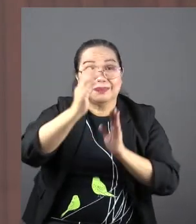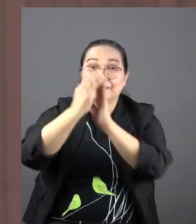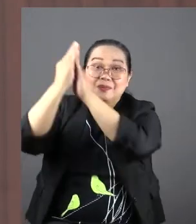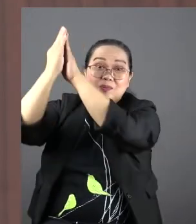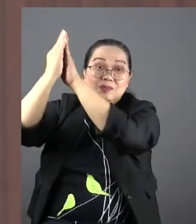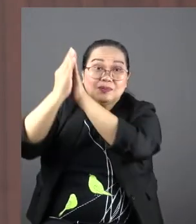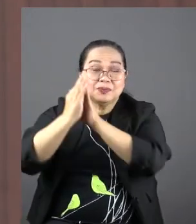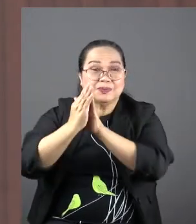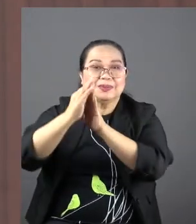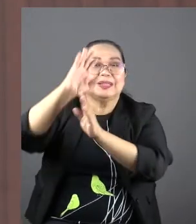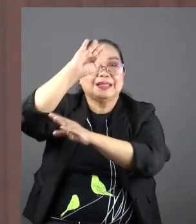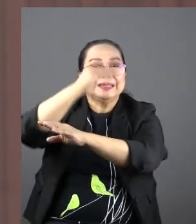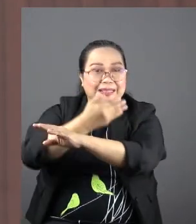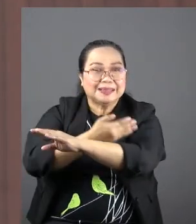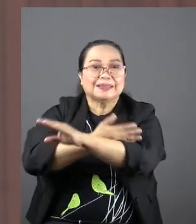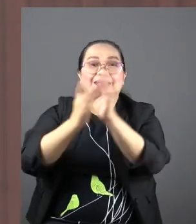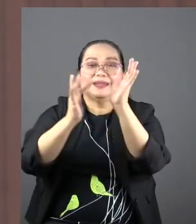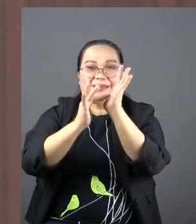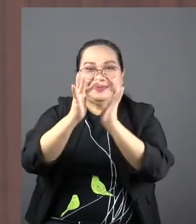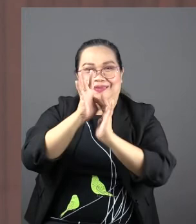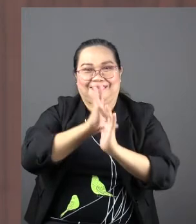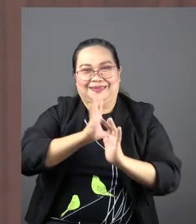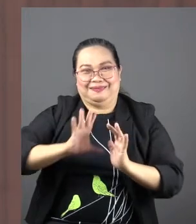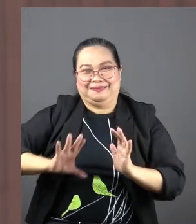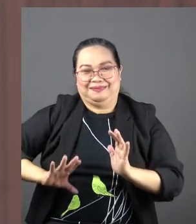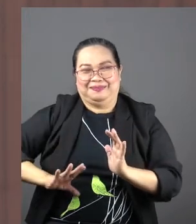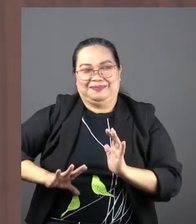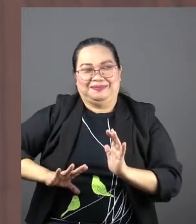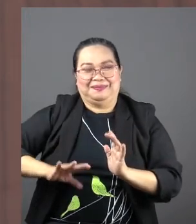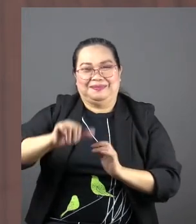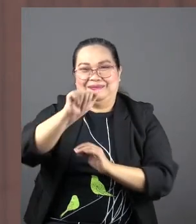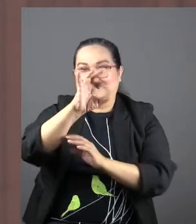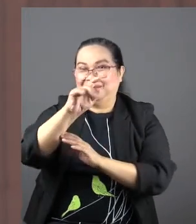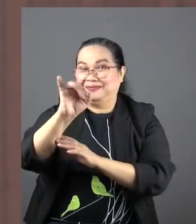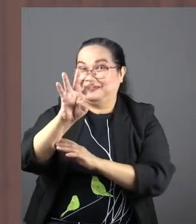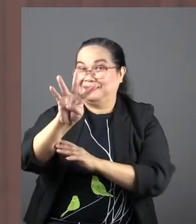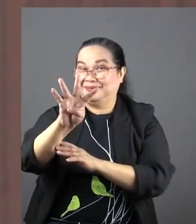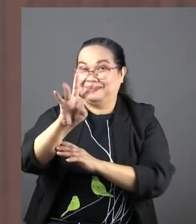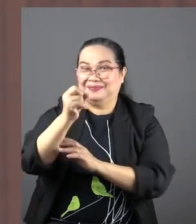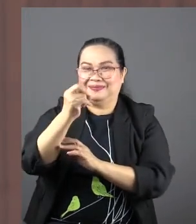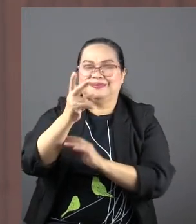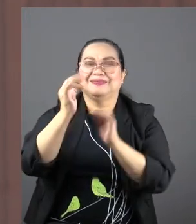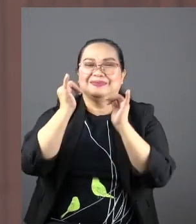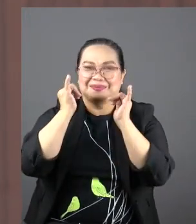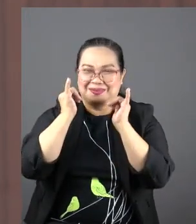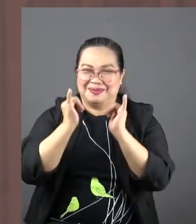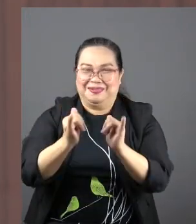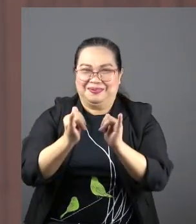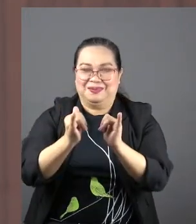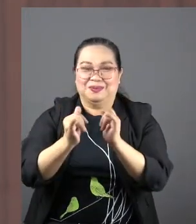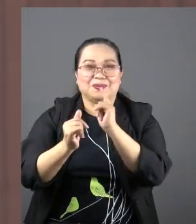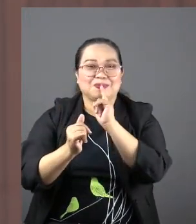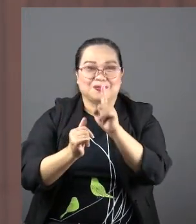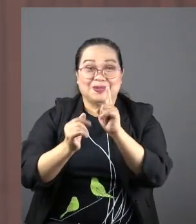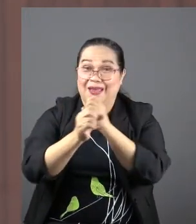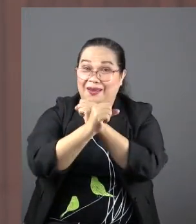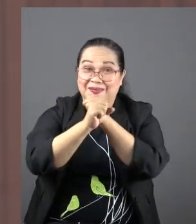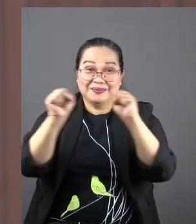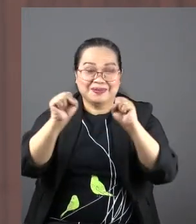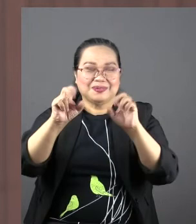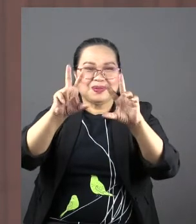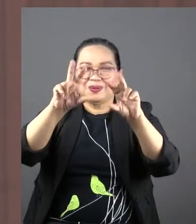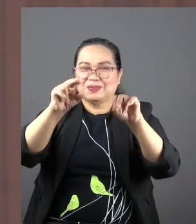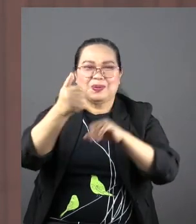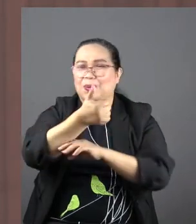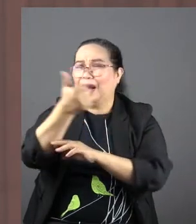is God the Son Himself, Jesus Christ. Acts 4.12 says the same truth. There is salvation in no